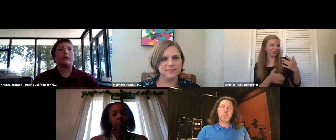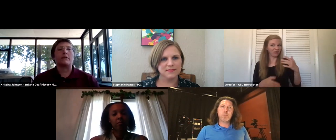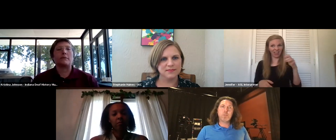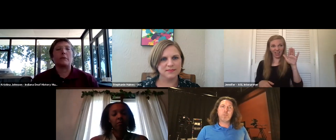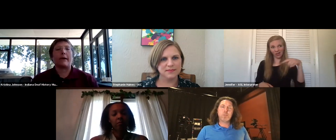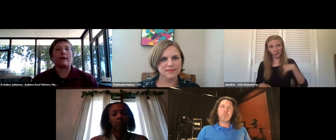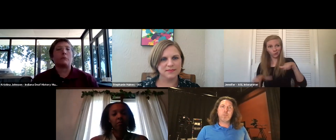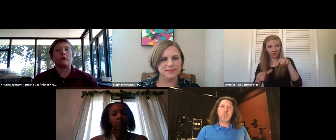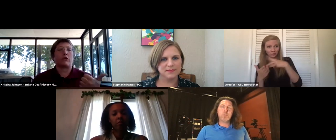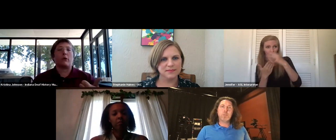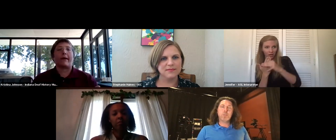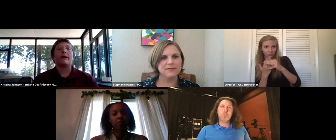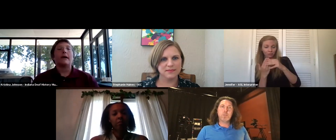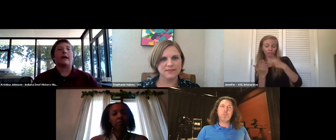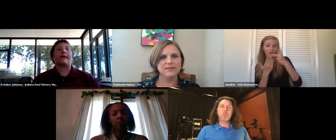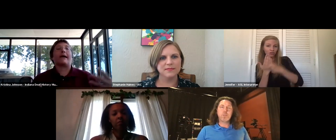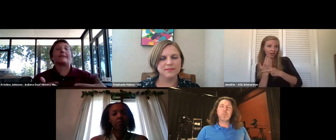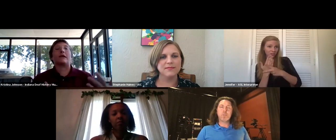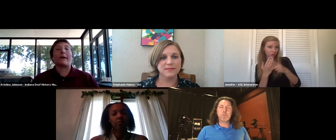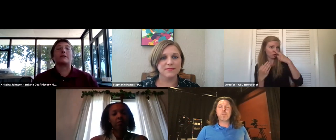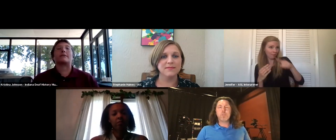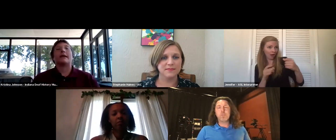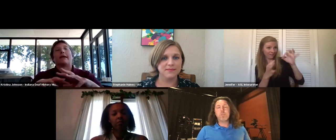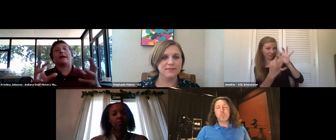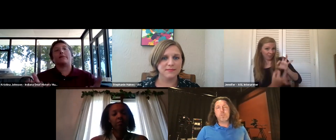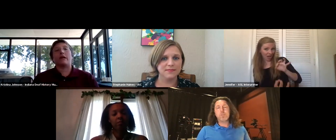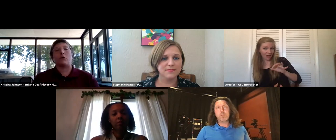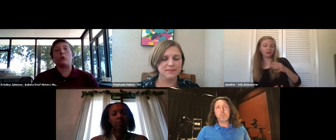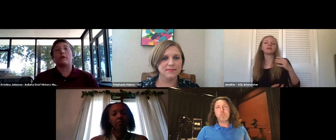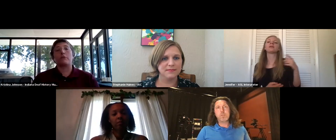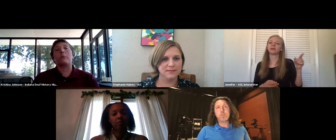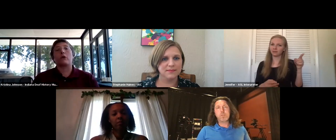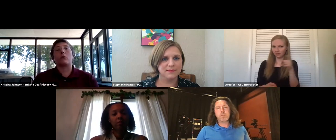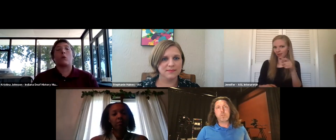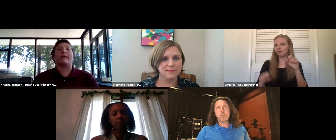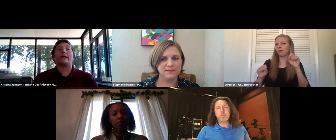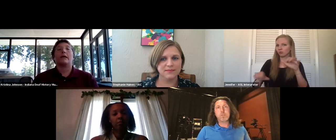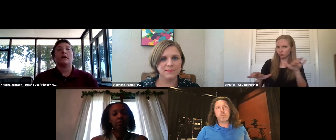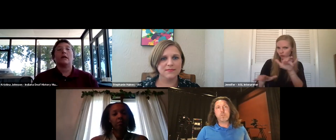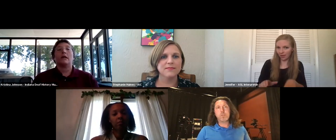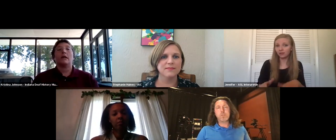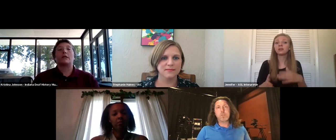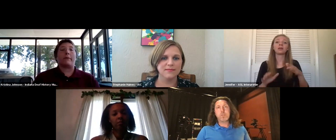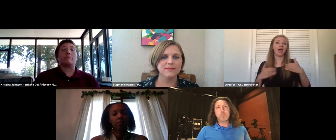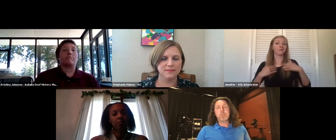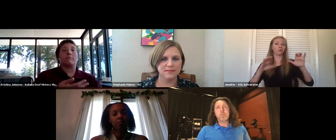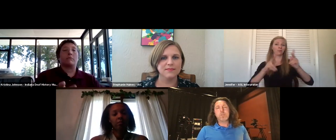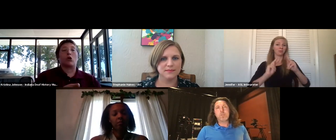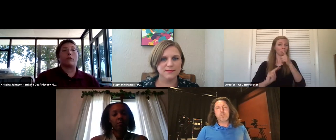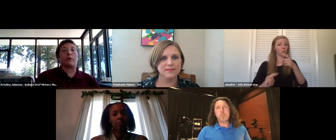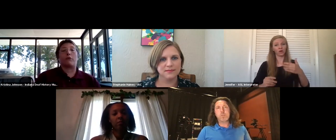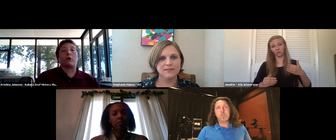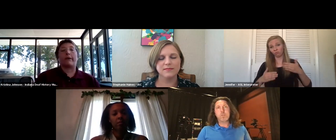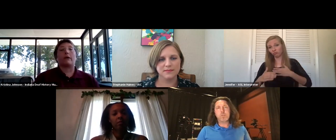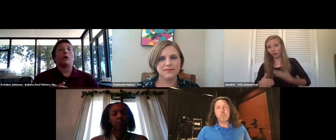project. Can you give us some feedback? so, okay. On an as needed basis, they have kind of a pool of people who are willing to pop in,